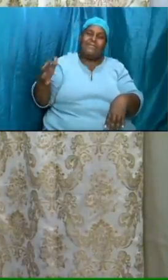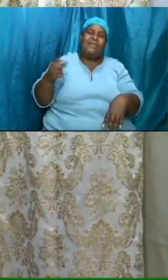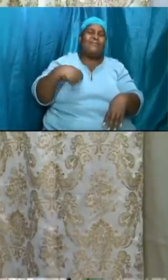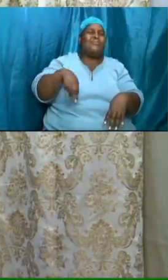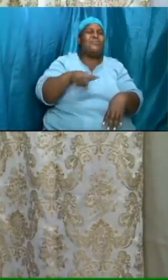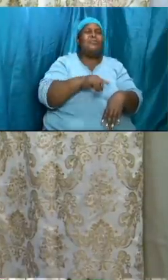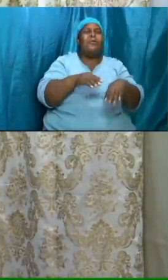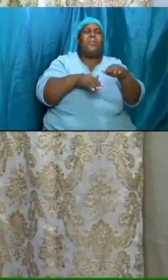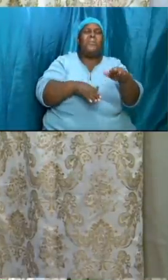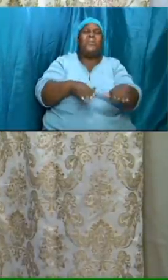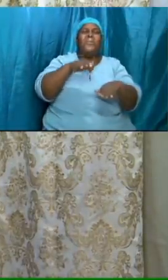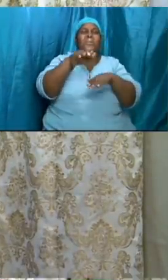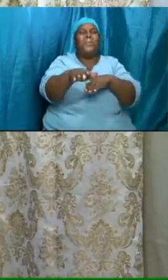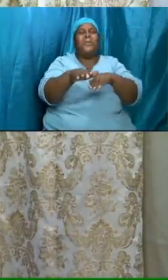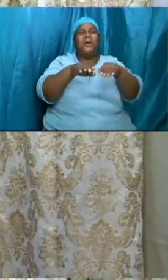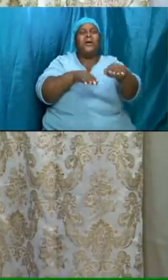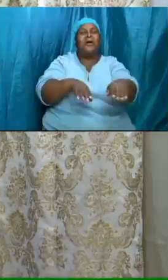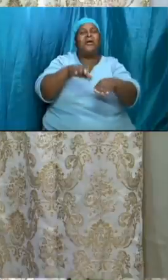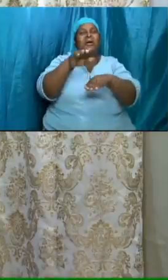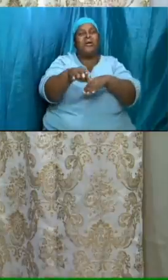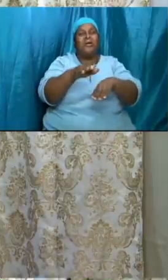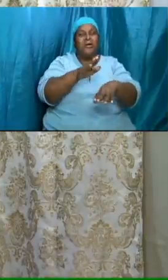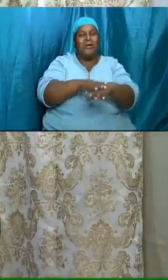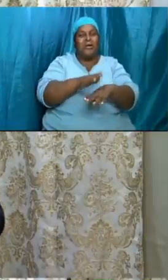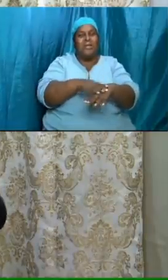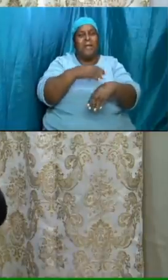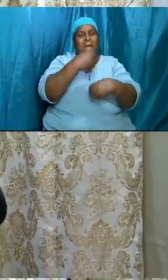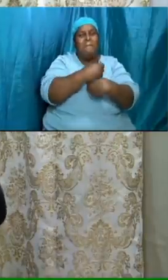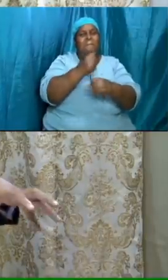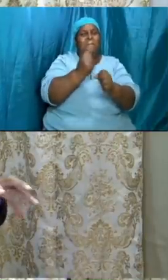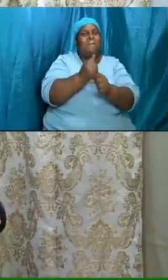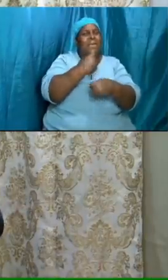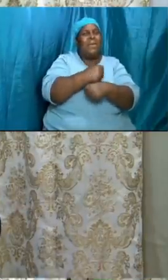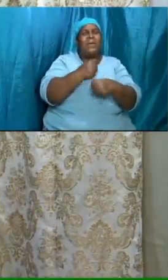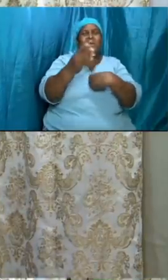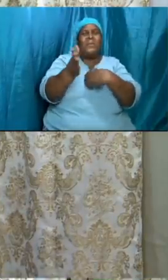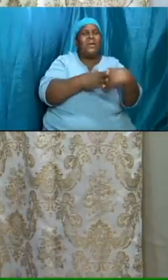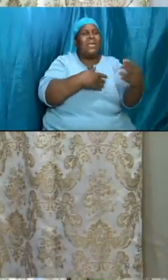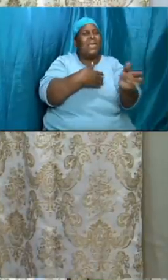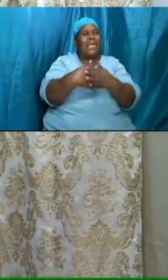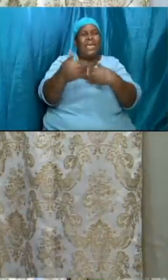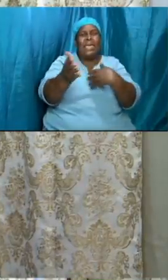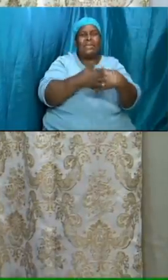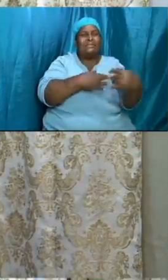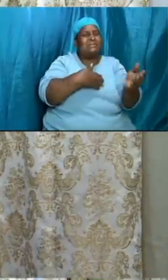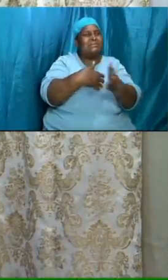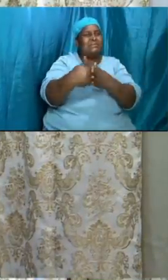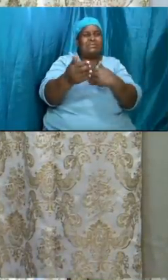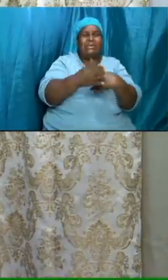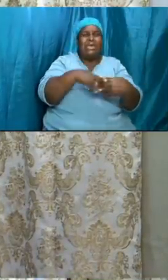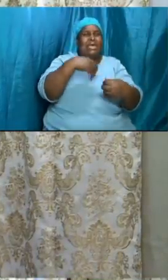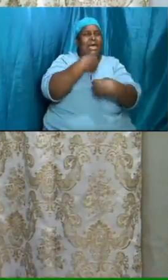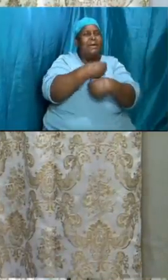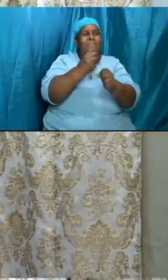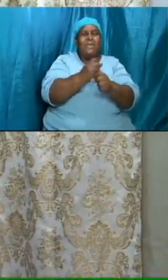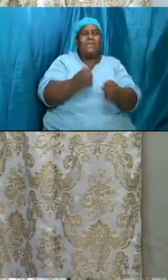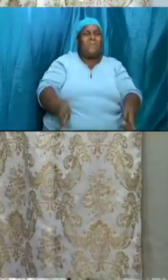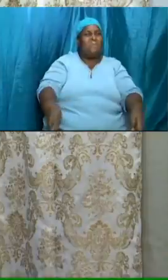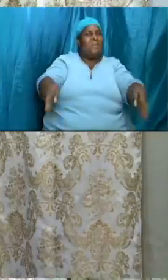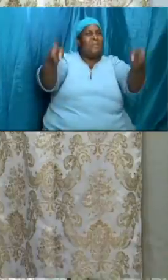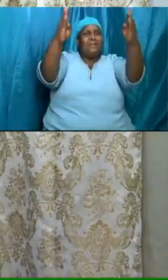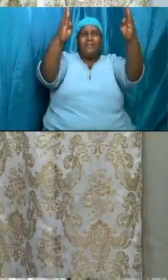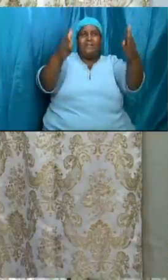walk on that will make our gates that will be in the foundation of our house brothers and sisters